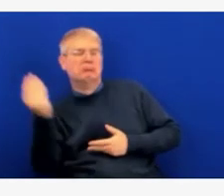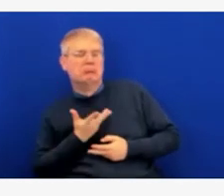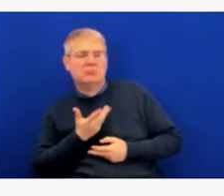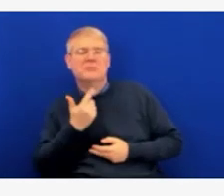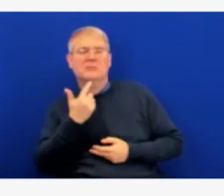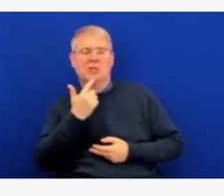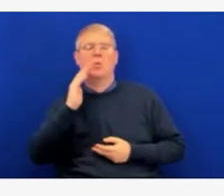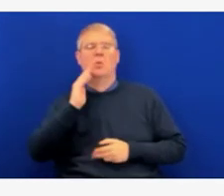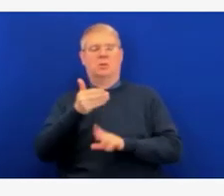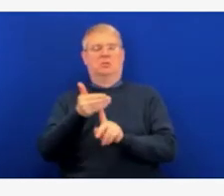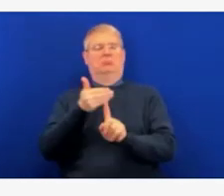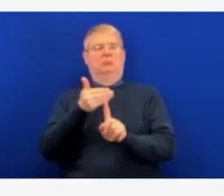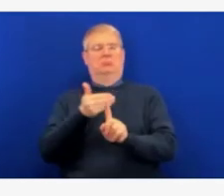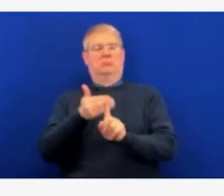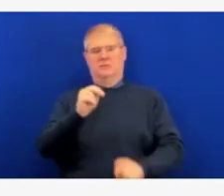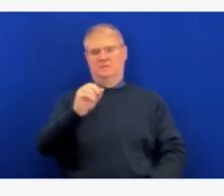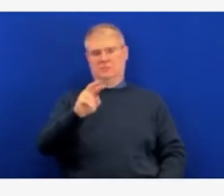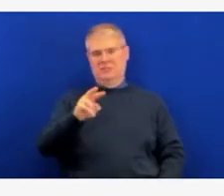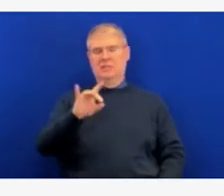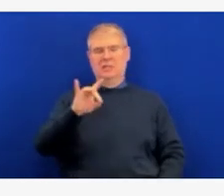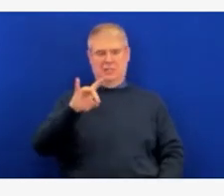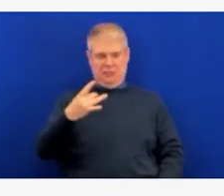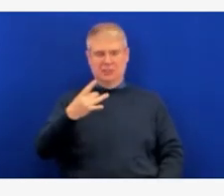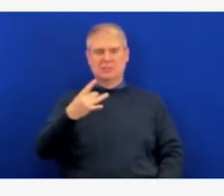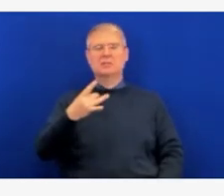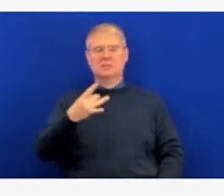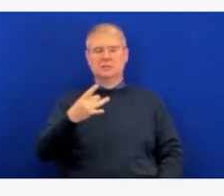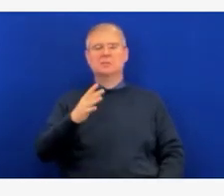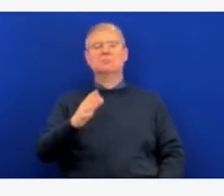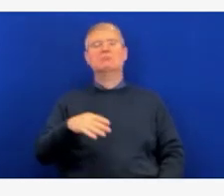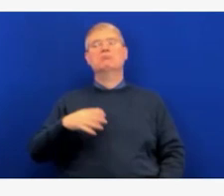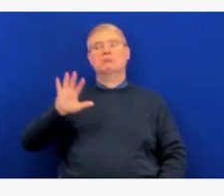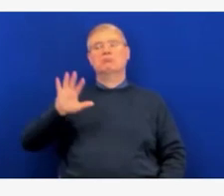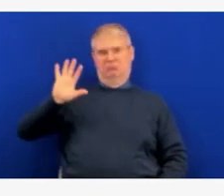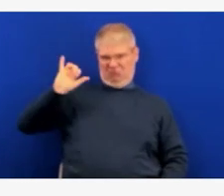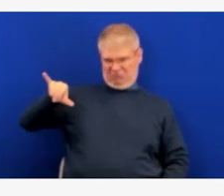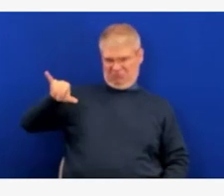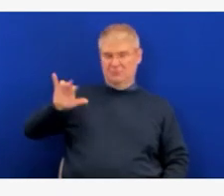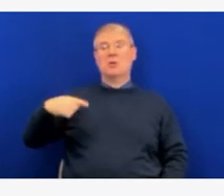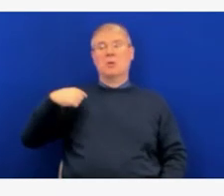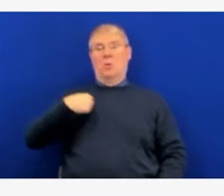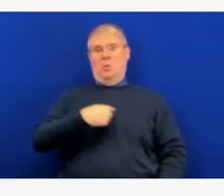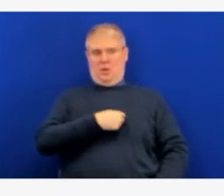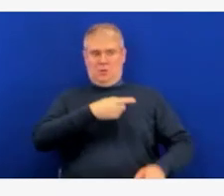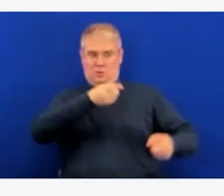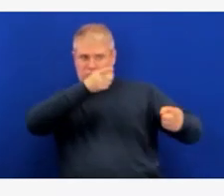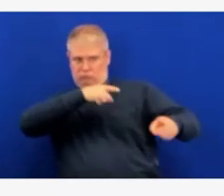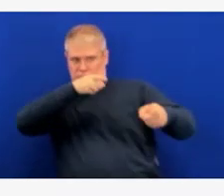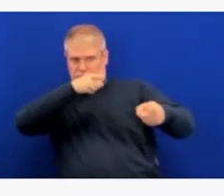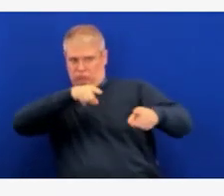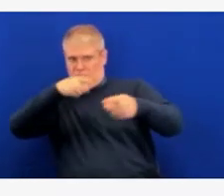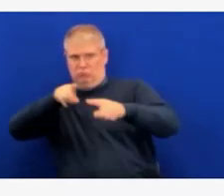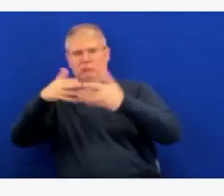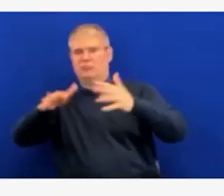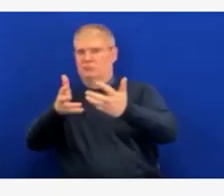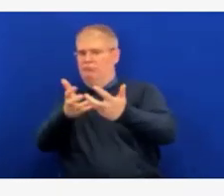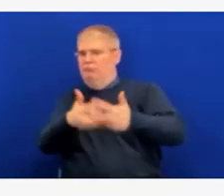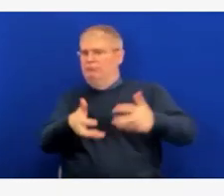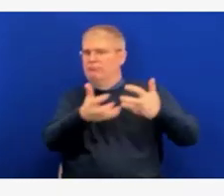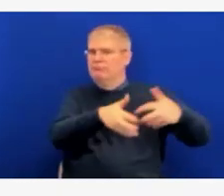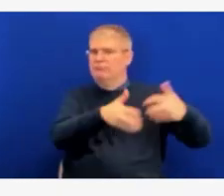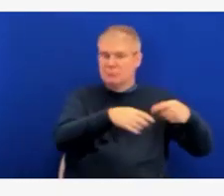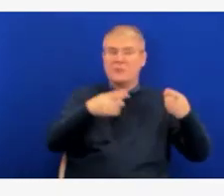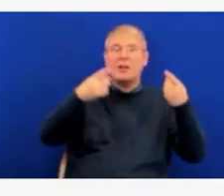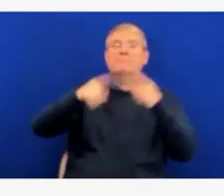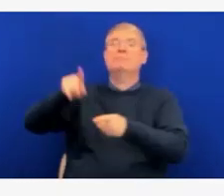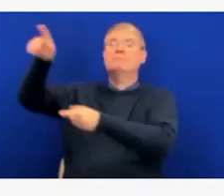shipments of vaccines. These redistribution efforts are necessary because the minimum shipment of pediatric vaccine is